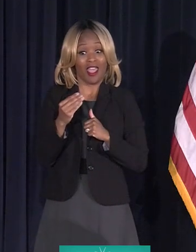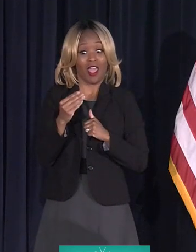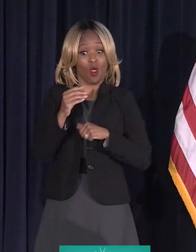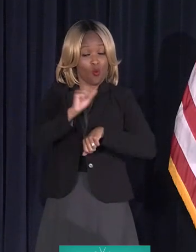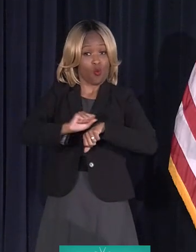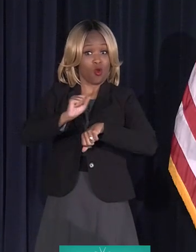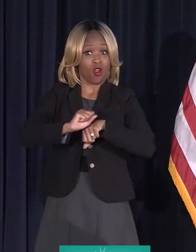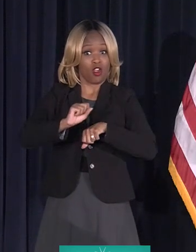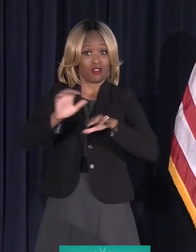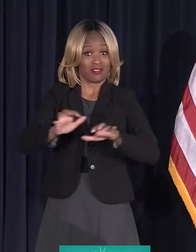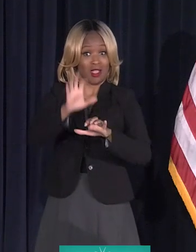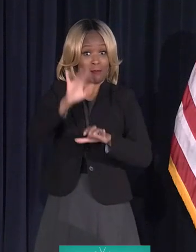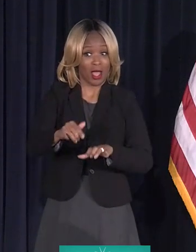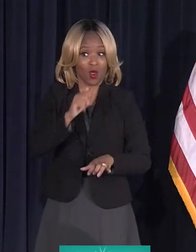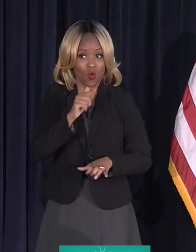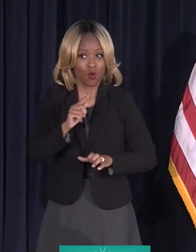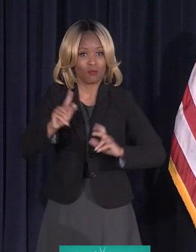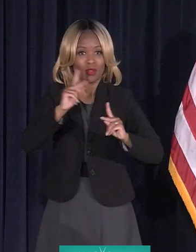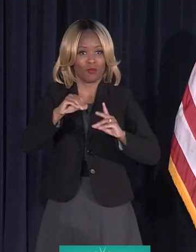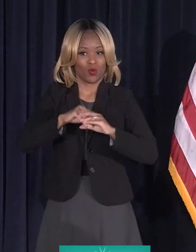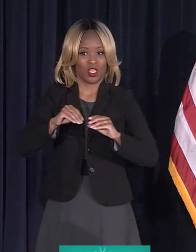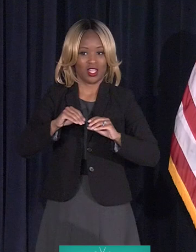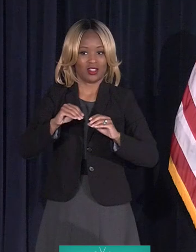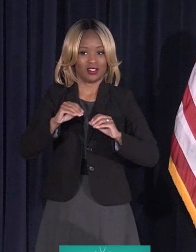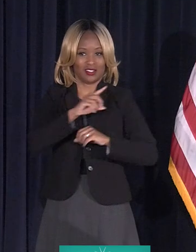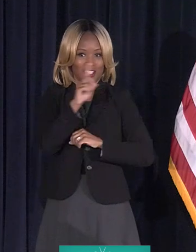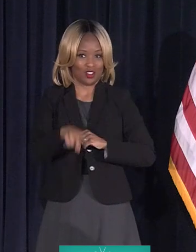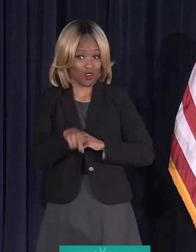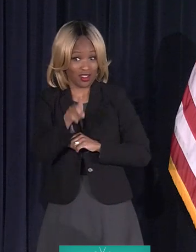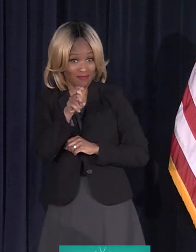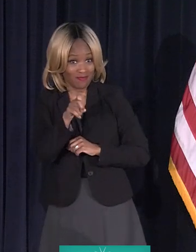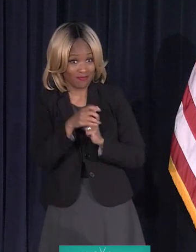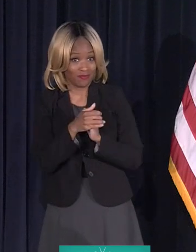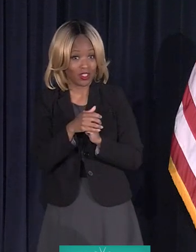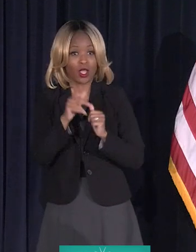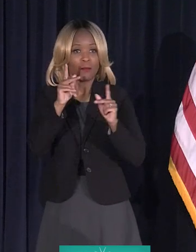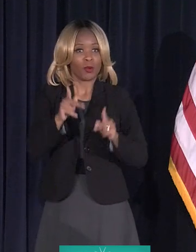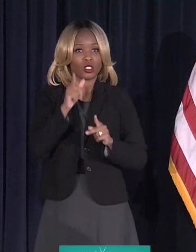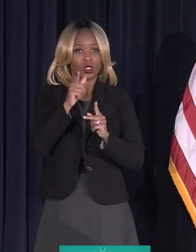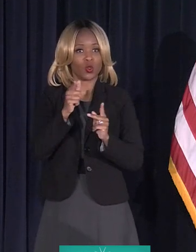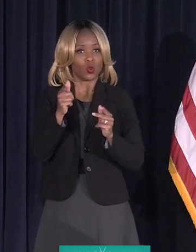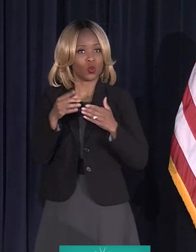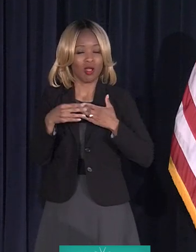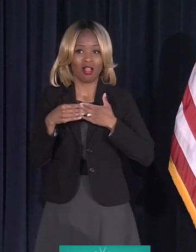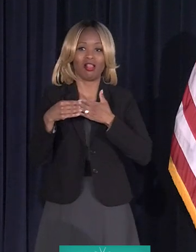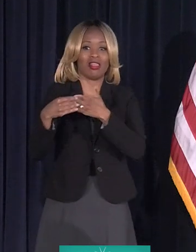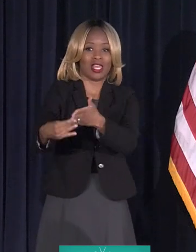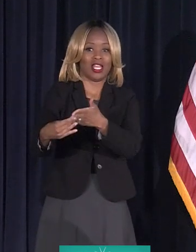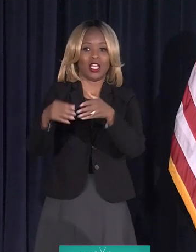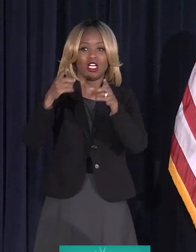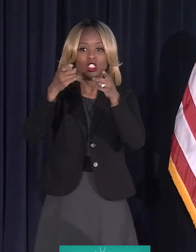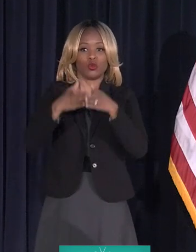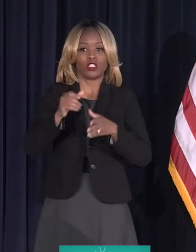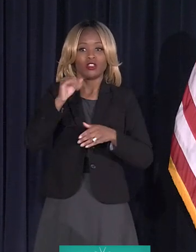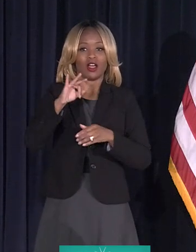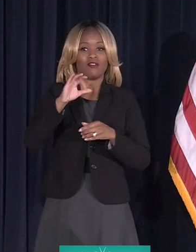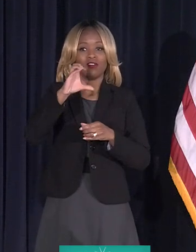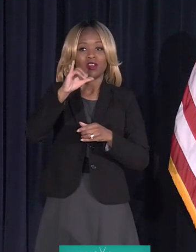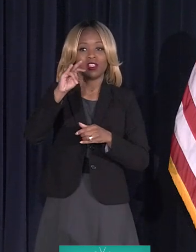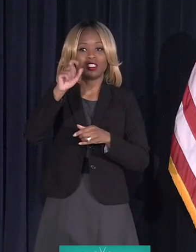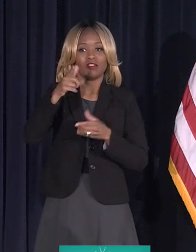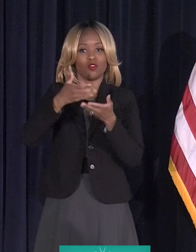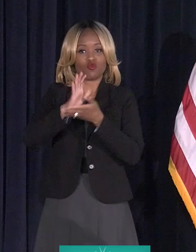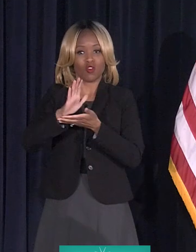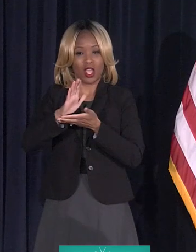Detroiters? And so the person who's been driving this is our Director of Civil Rights, Inclusion, and Opportunity,